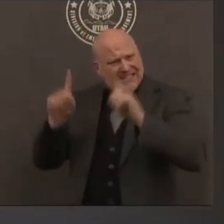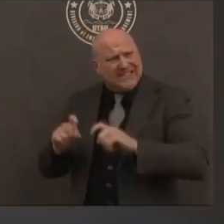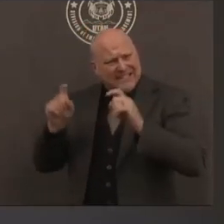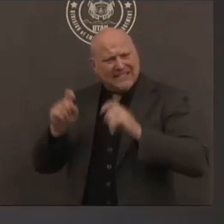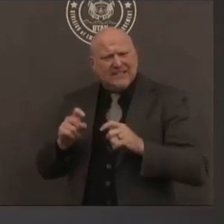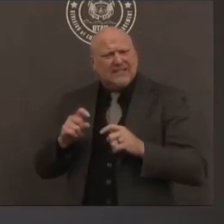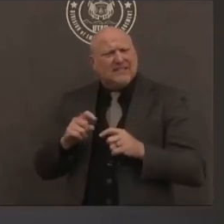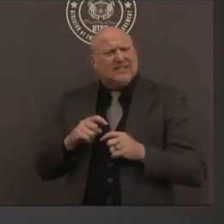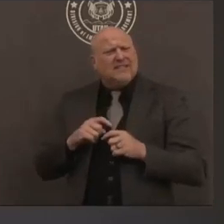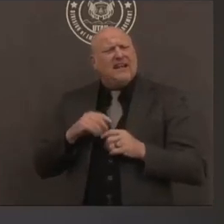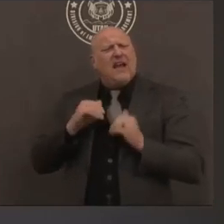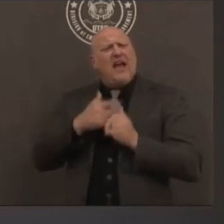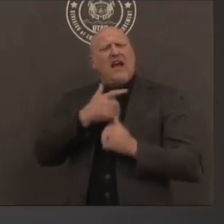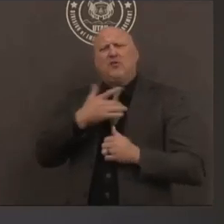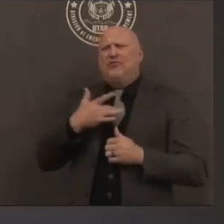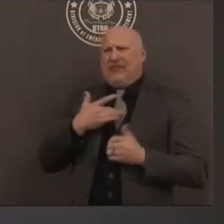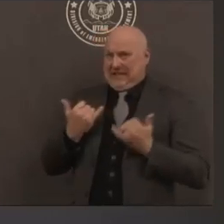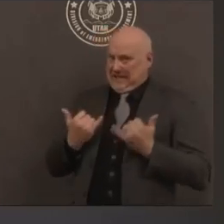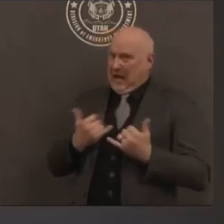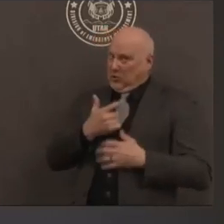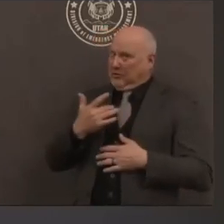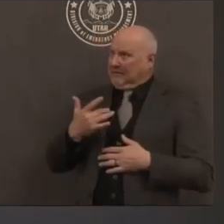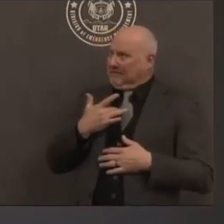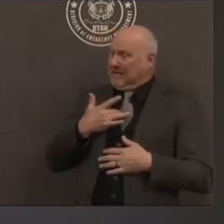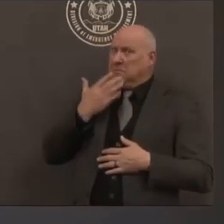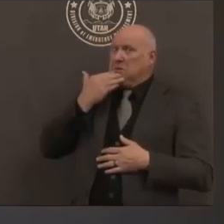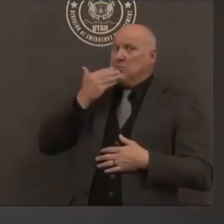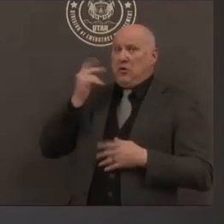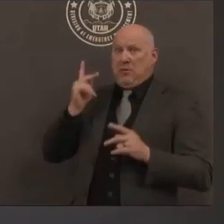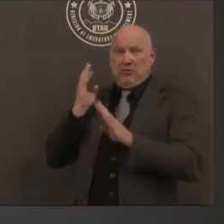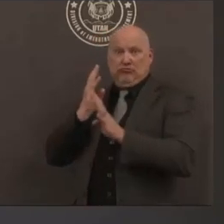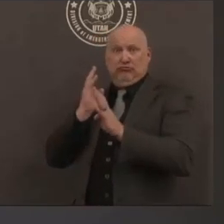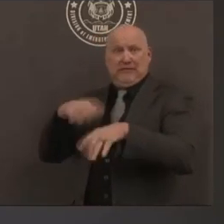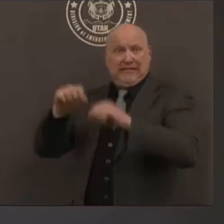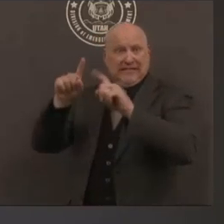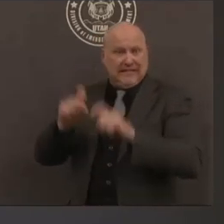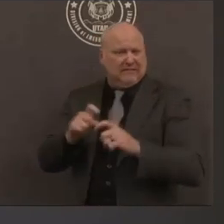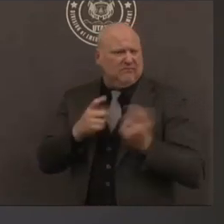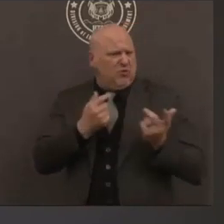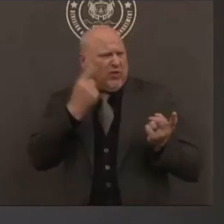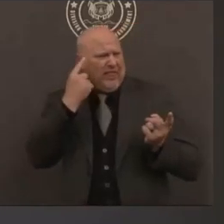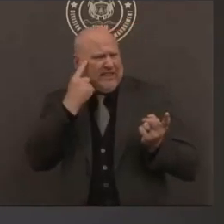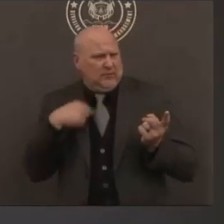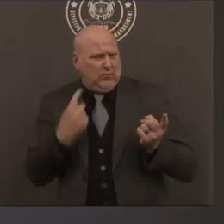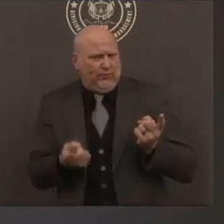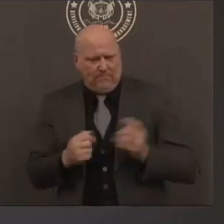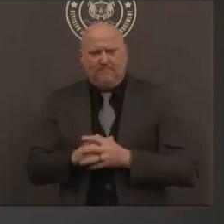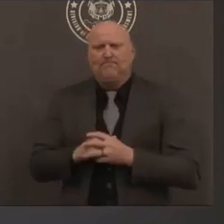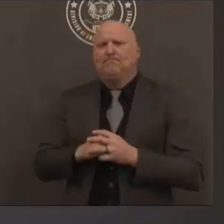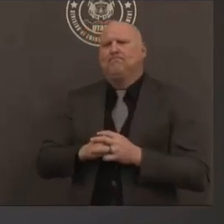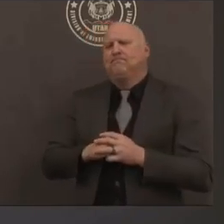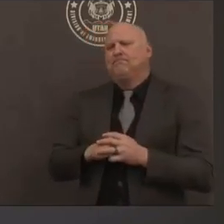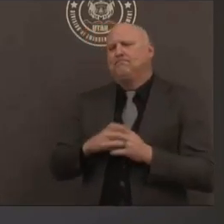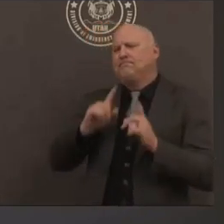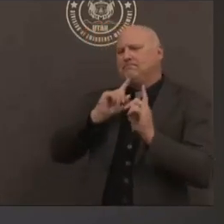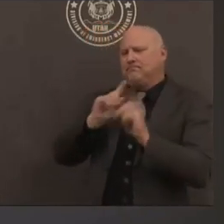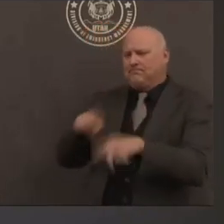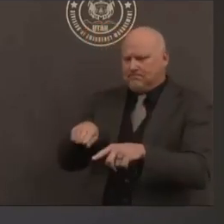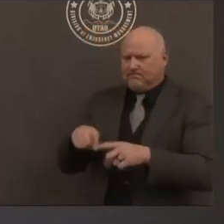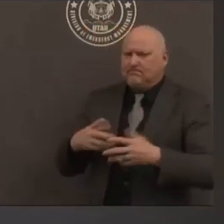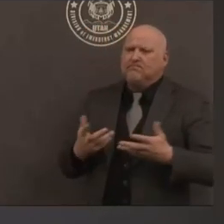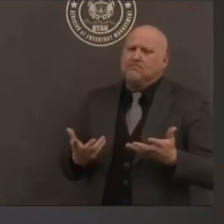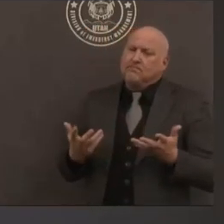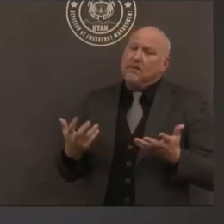it's at with testing would you say the state feels it's in excellent shape so in terms of where we are with testing we have unmet